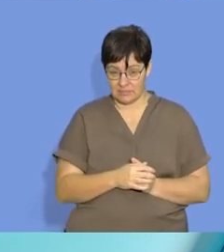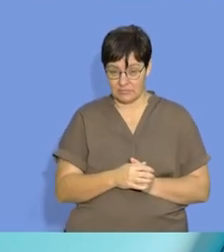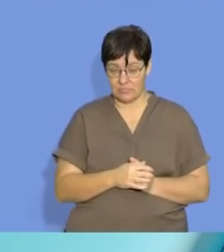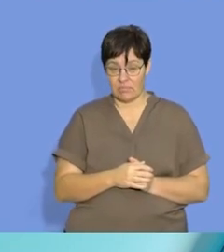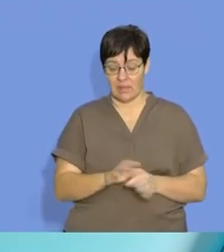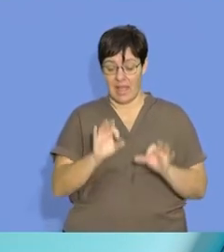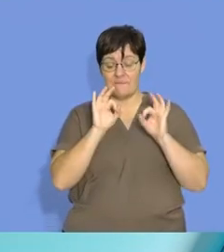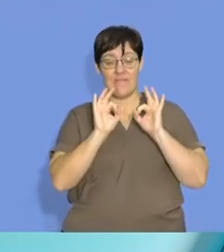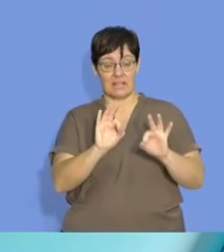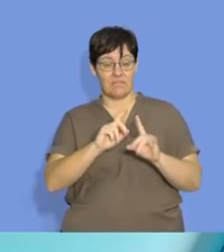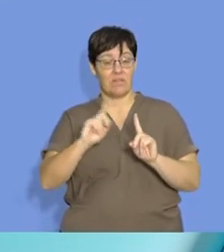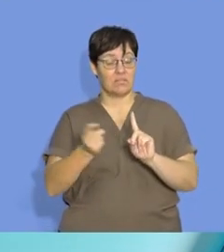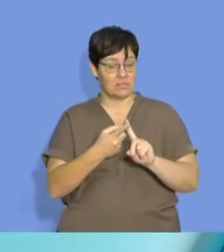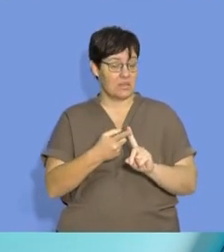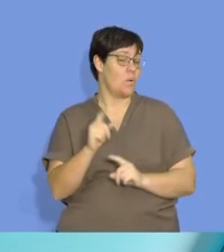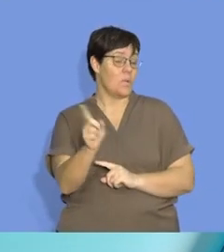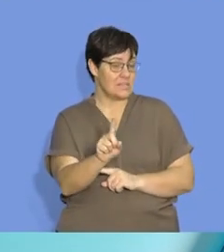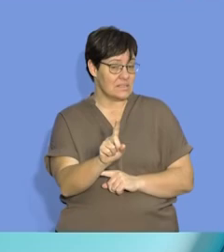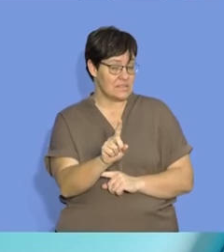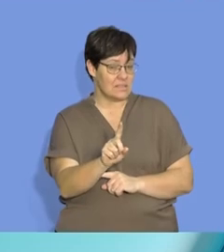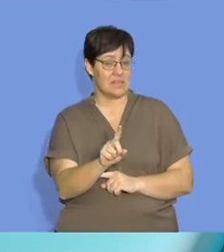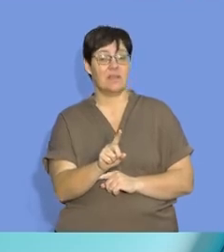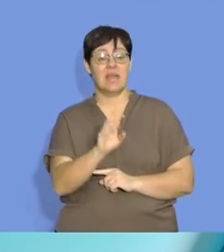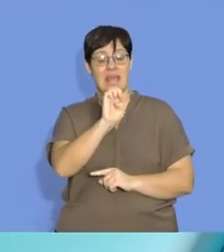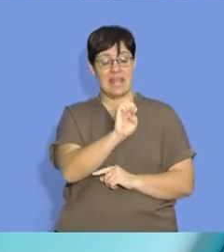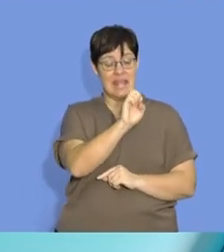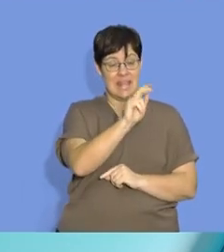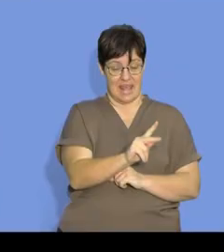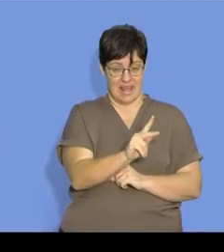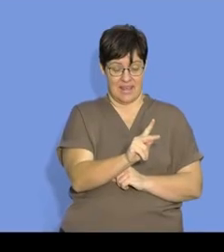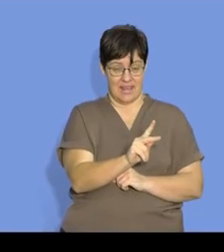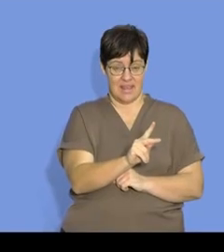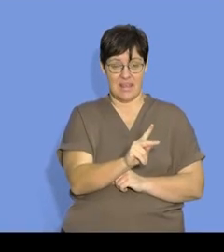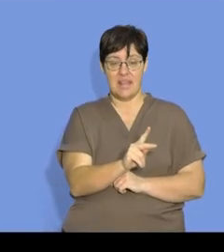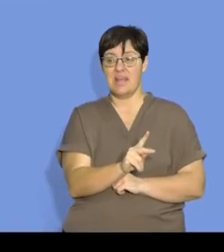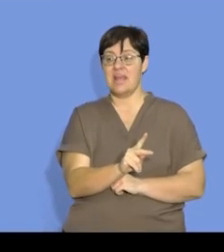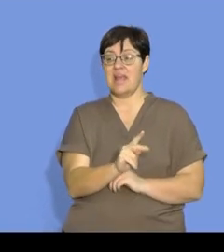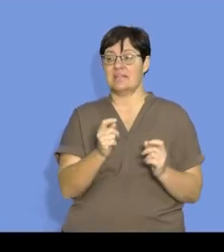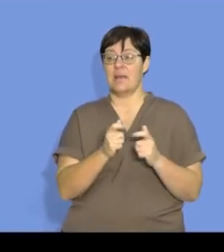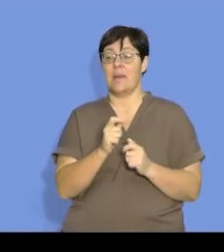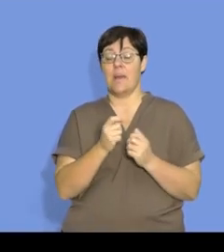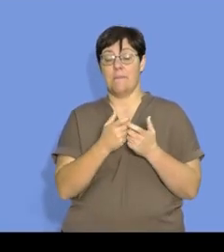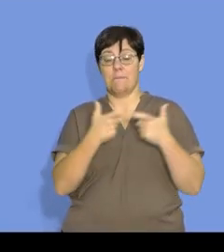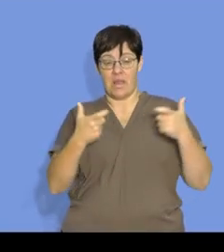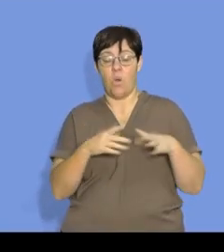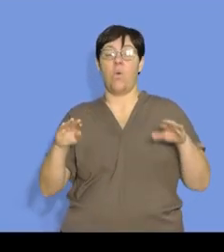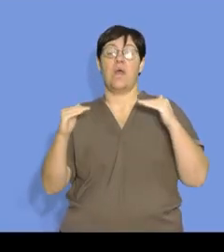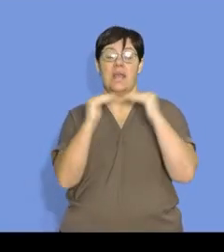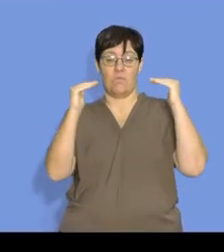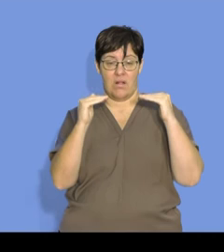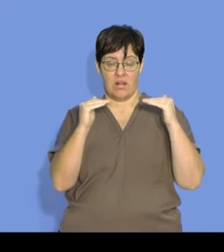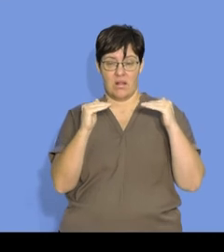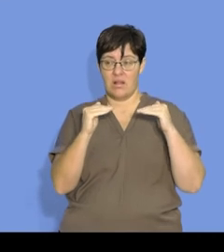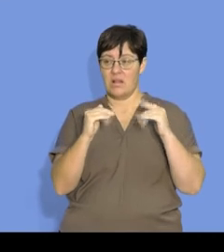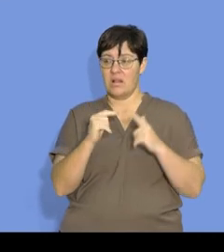An effective collision is a collision where the kinetic energy is bigger than or equal